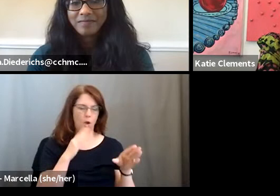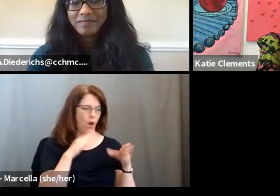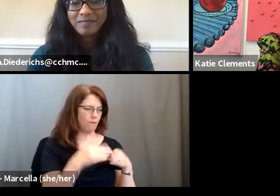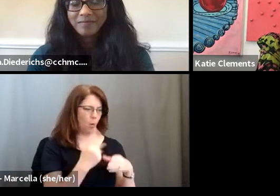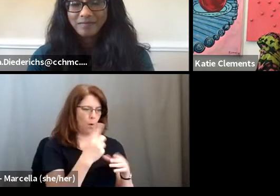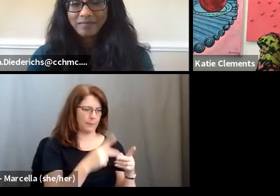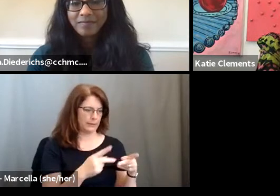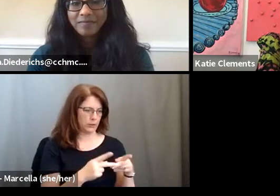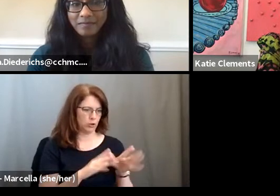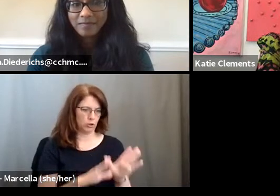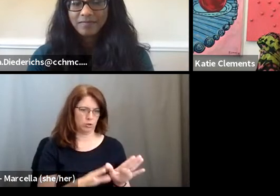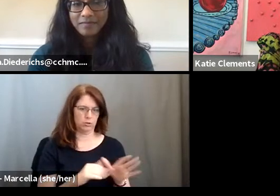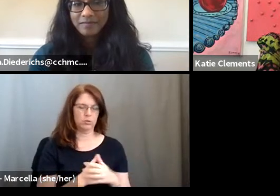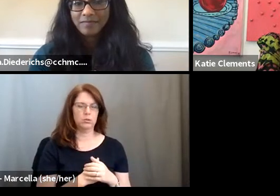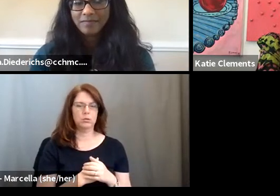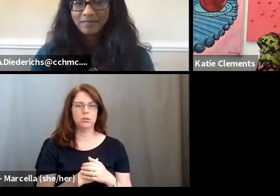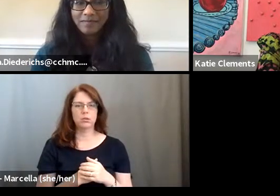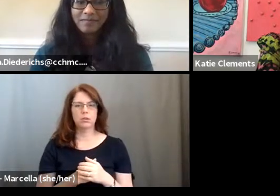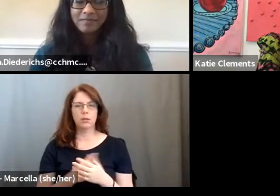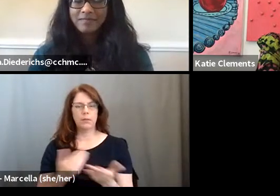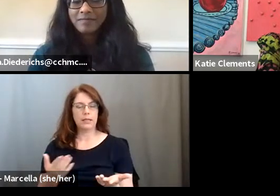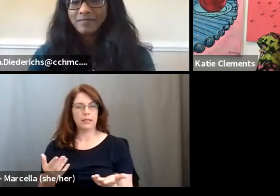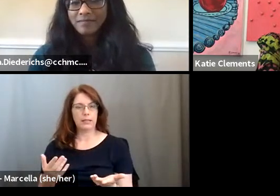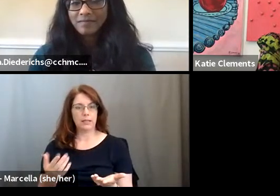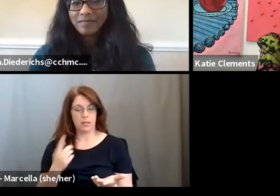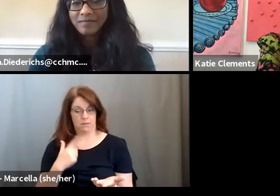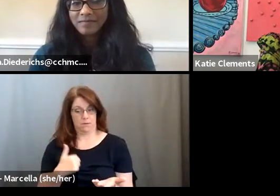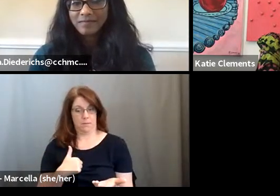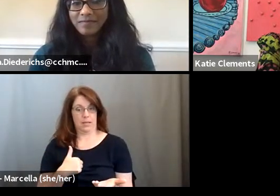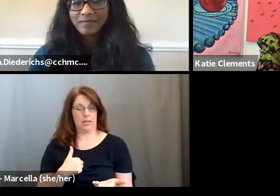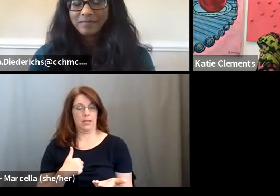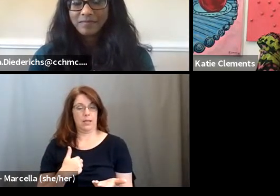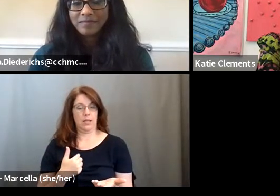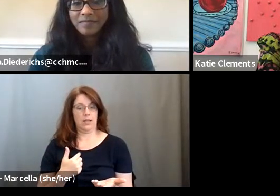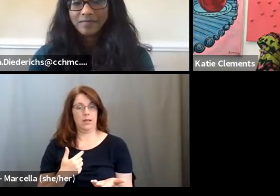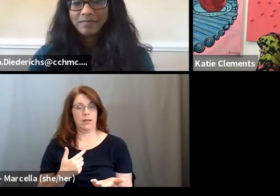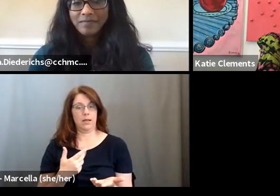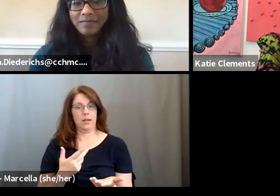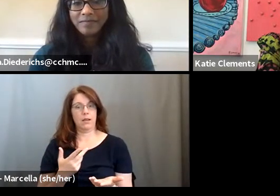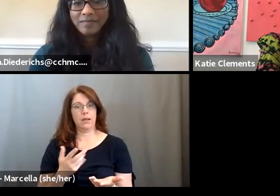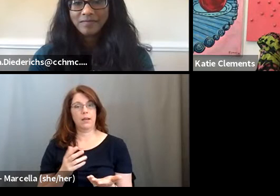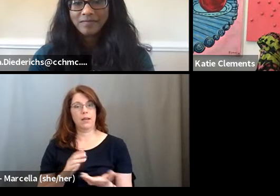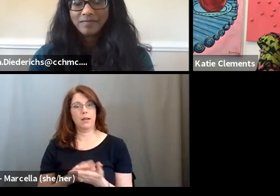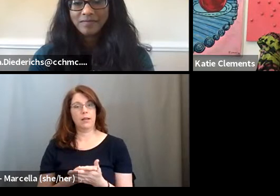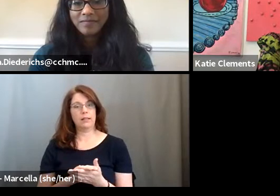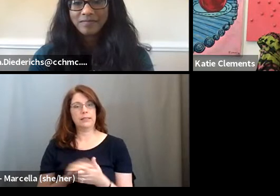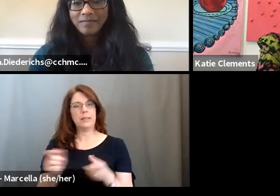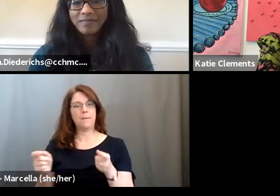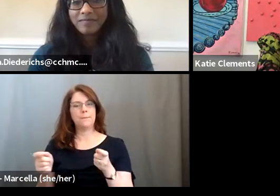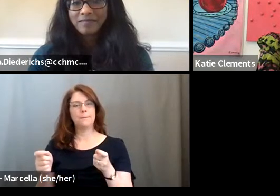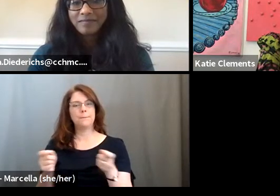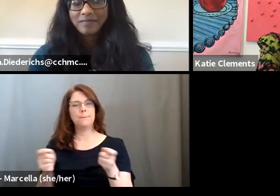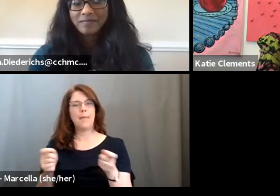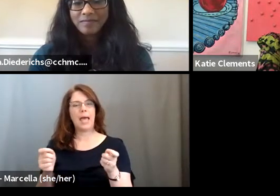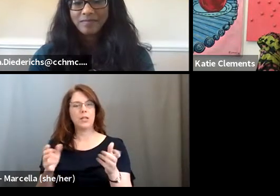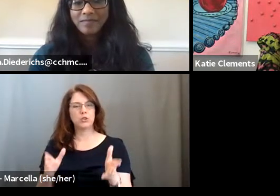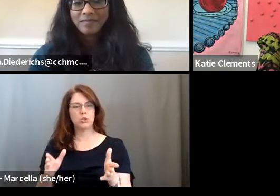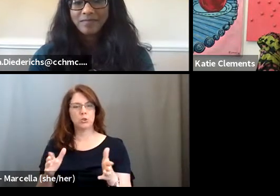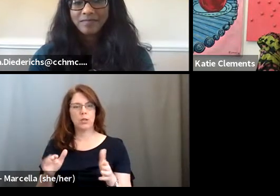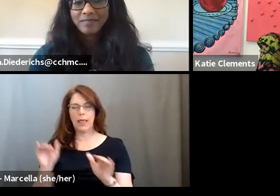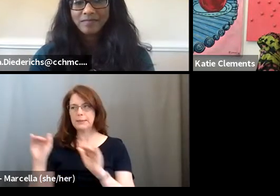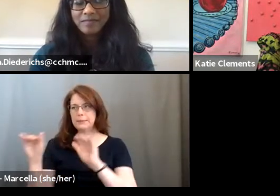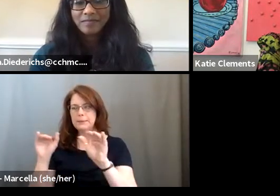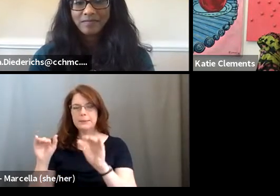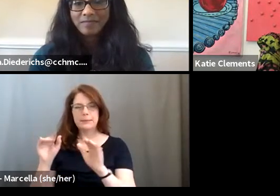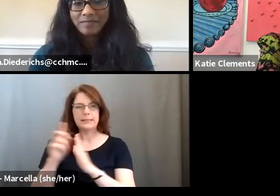um, prior to this, but, you know, for me, uh, it's, it's more from the management side of meeting my designers and